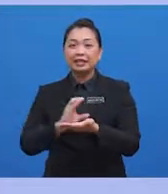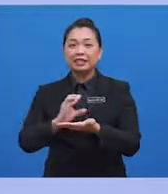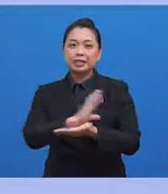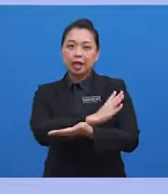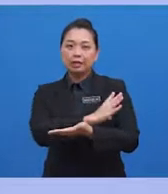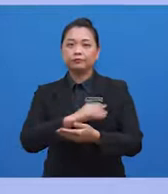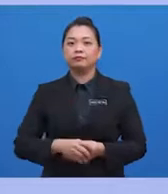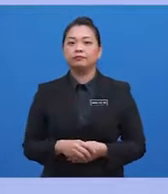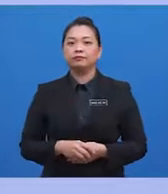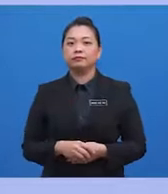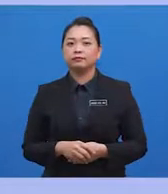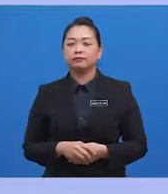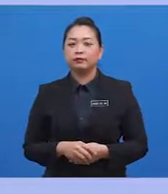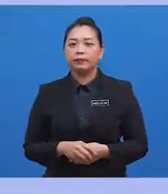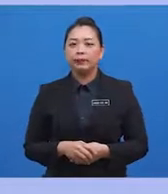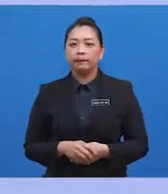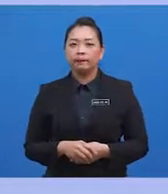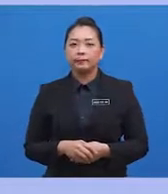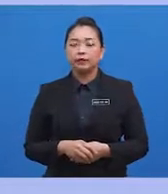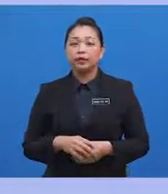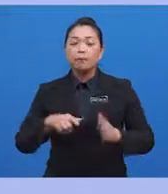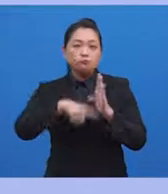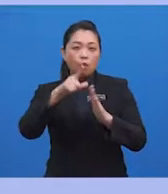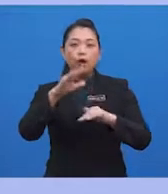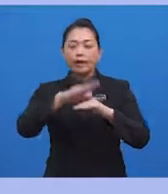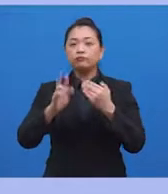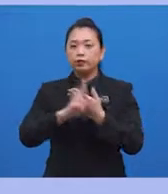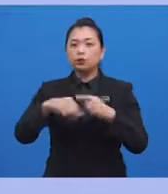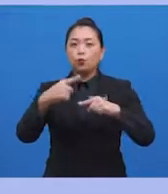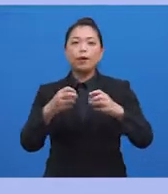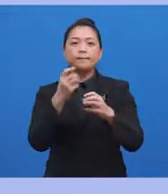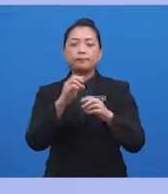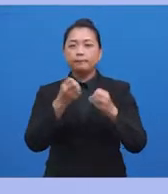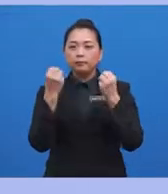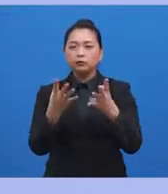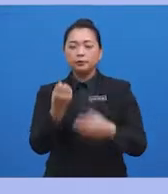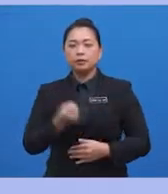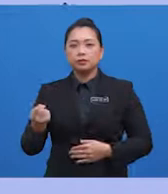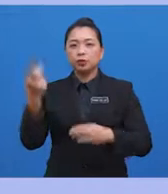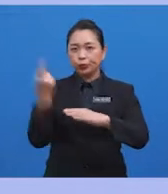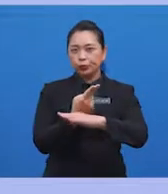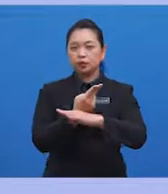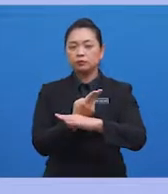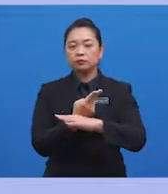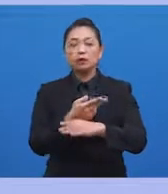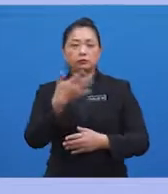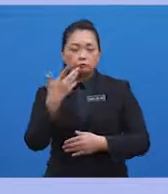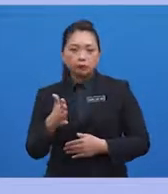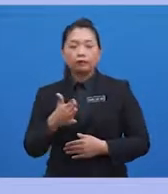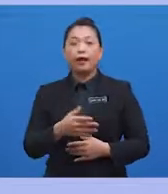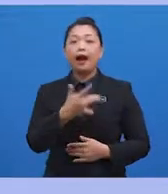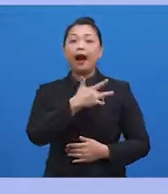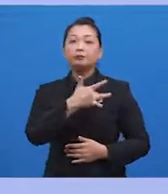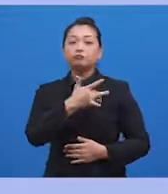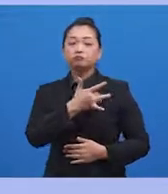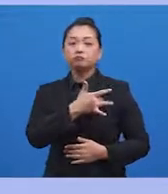even more at risk when multiple substances are used in combination. Next is the heart. Many drugs have